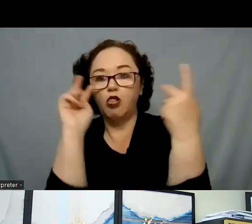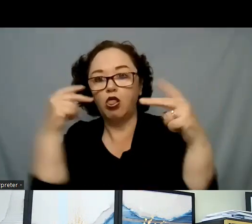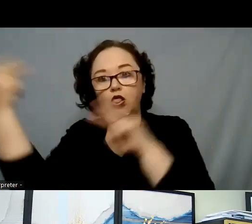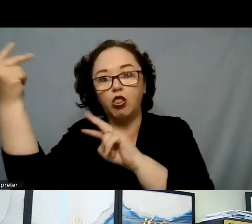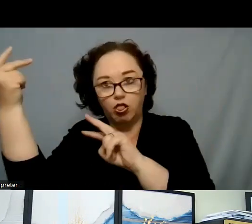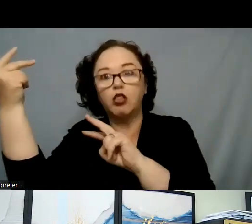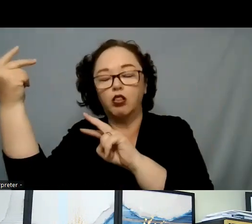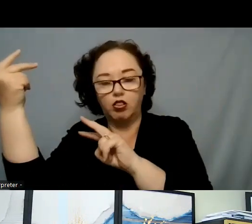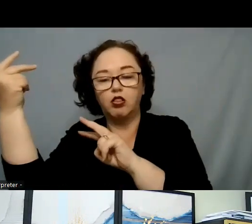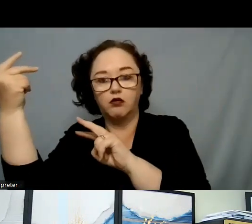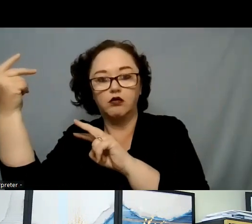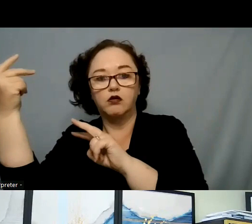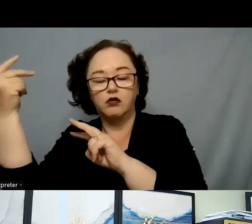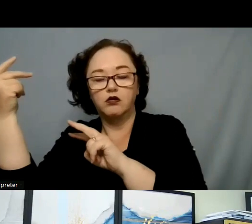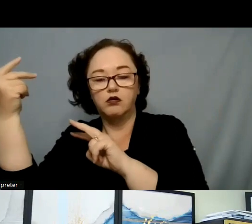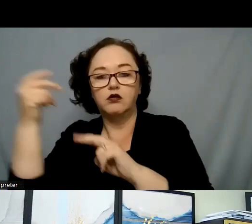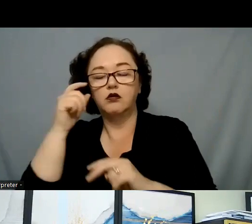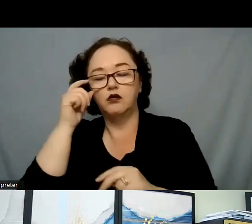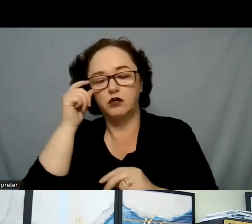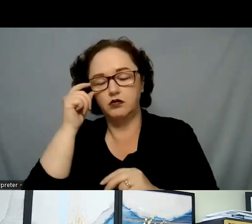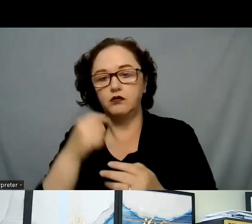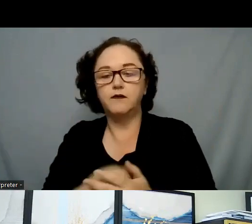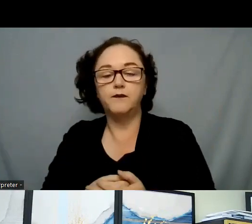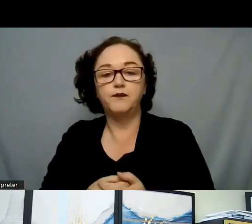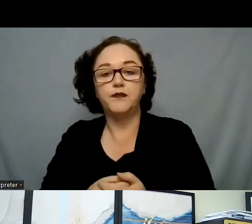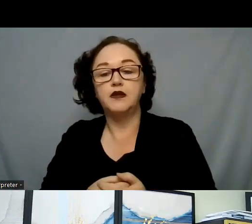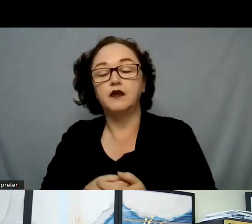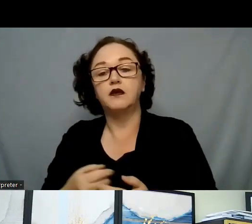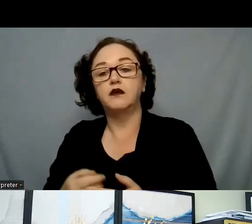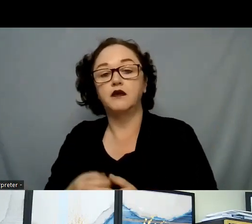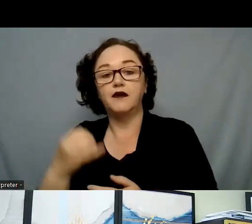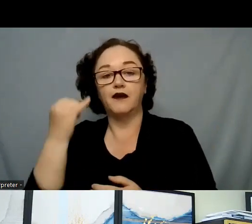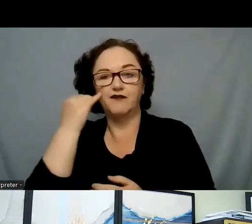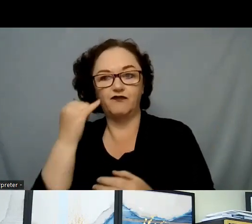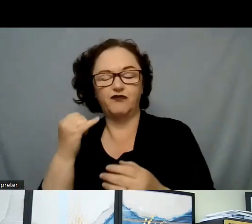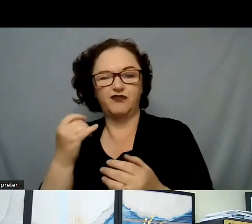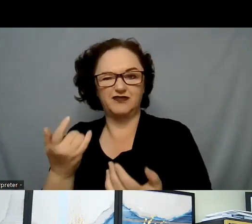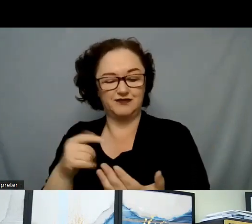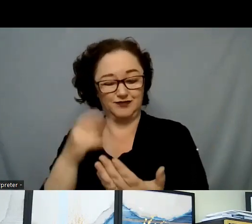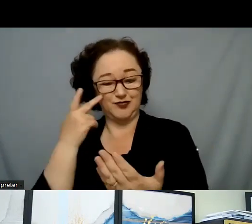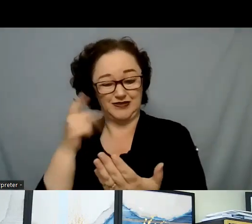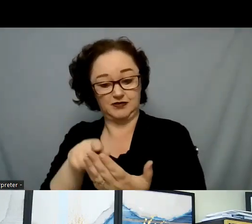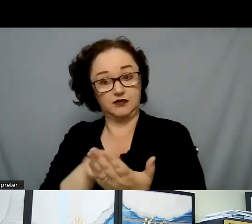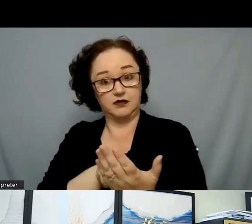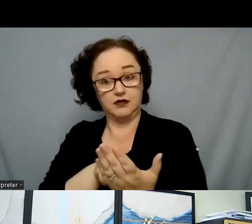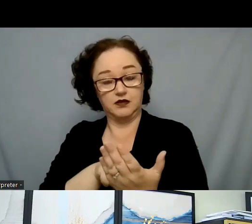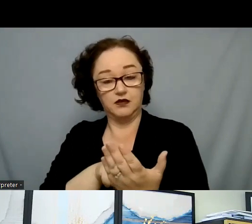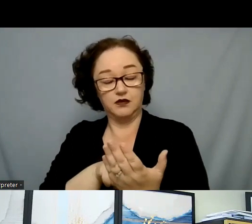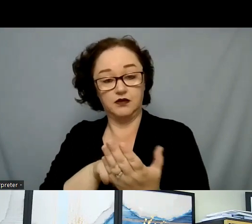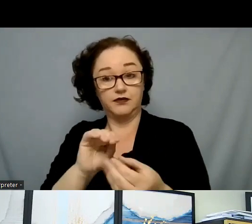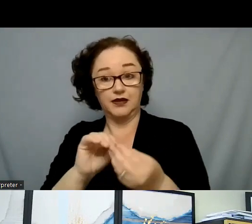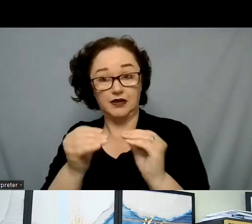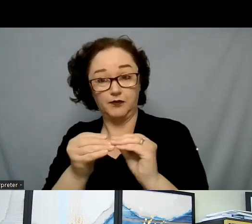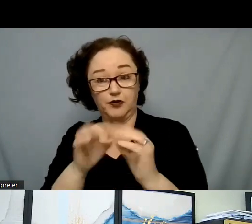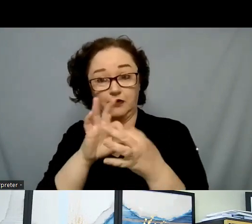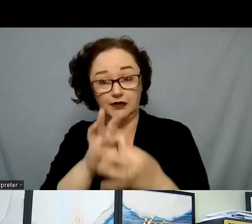number alone, versus looking at that number within the context of that person's culture. So, an